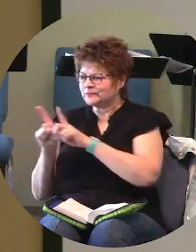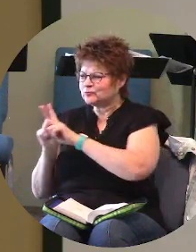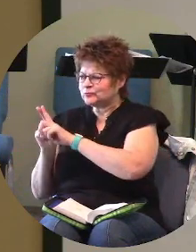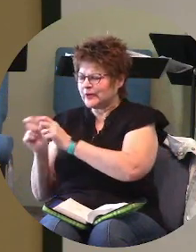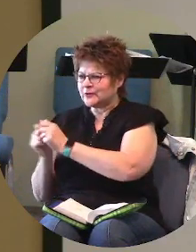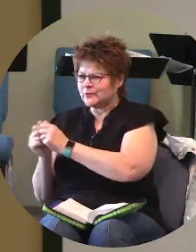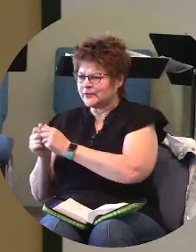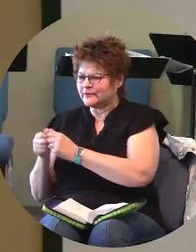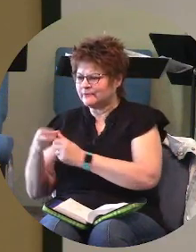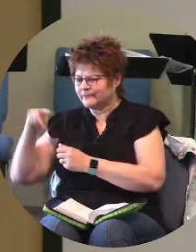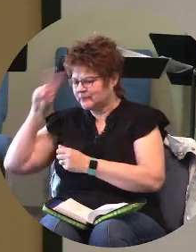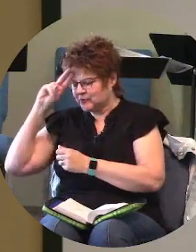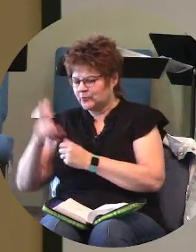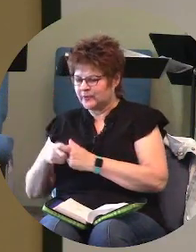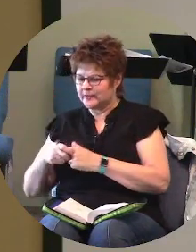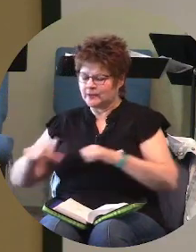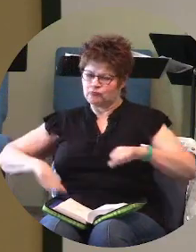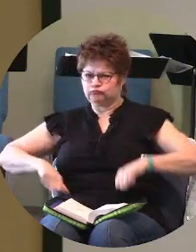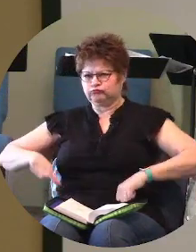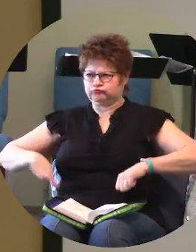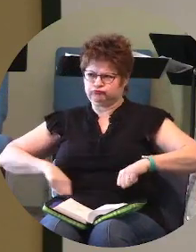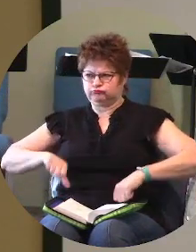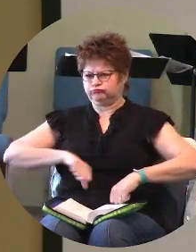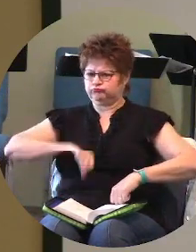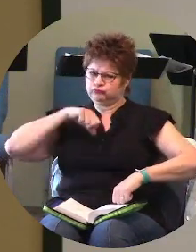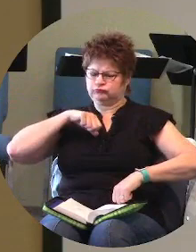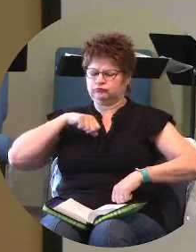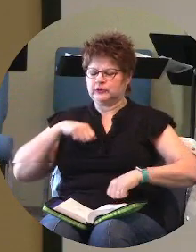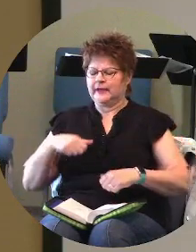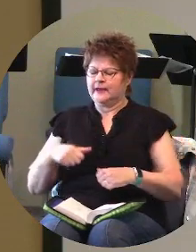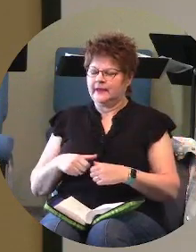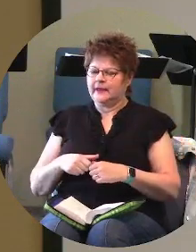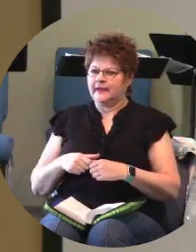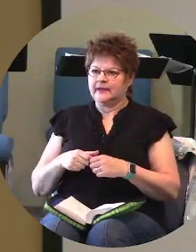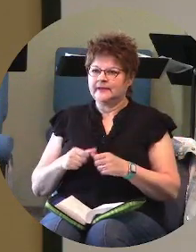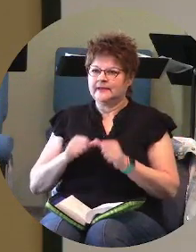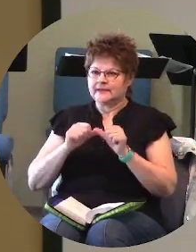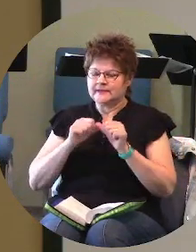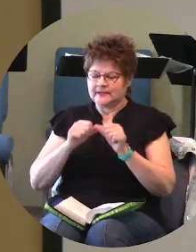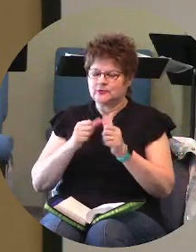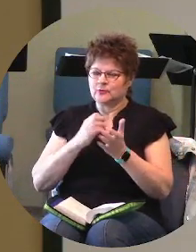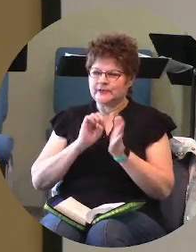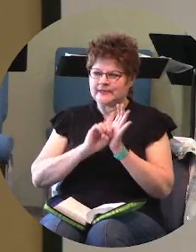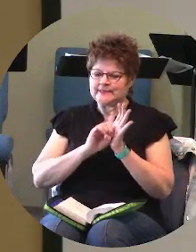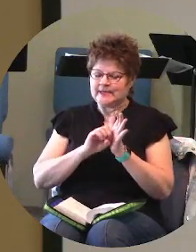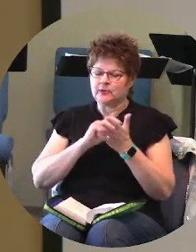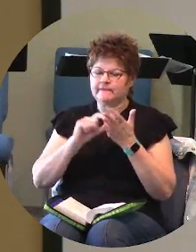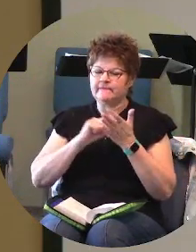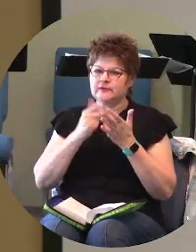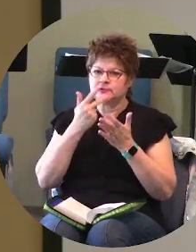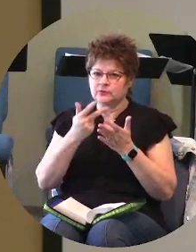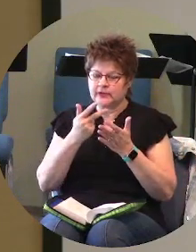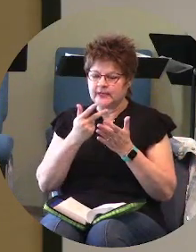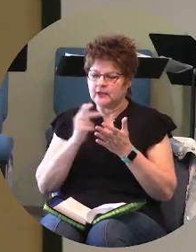the the haughty and the proud and then he goes on and he gives us an example he says in verse three he will be like a tree firmly